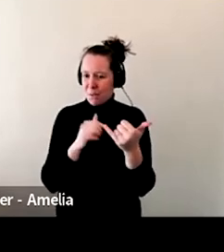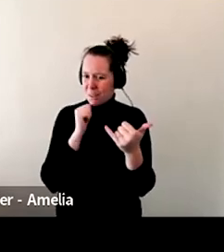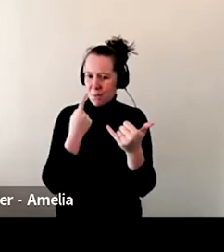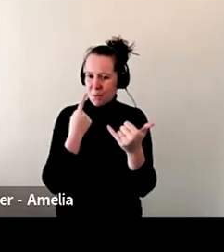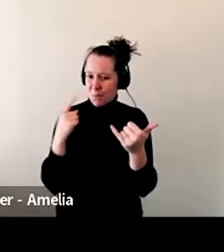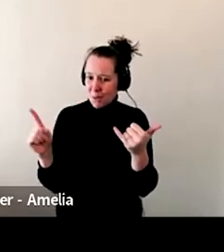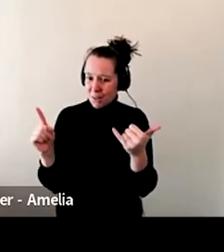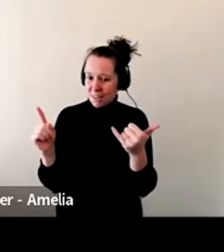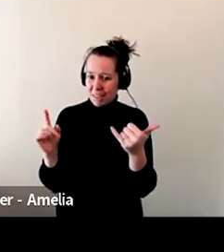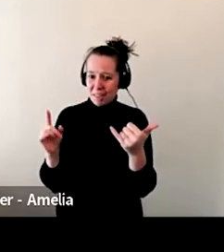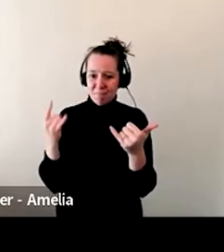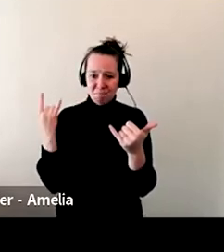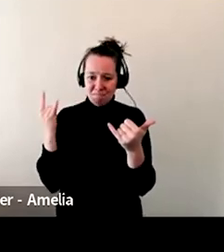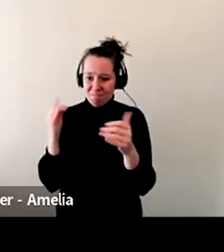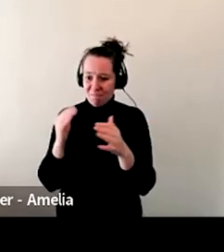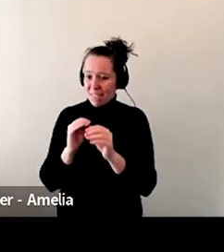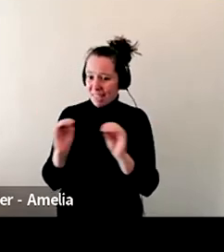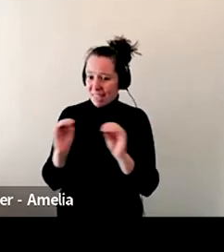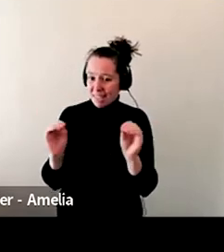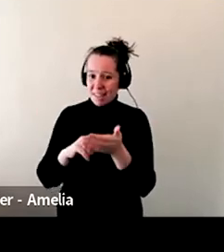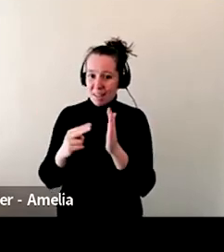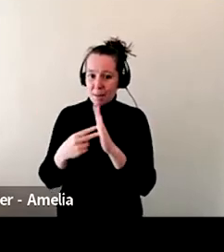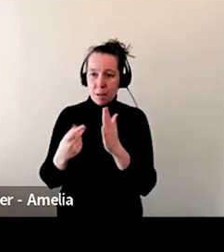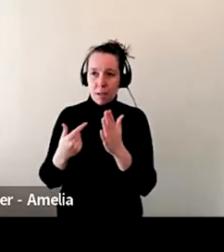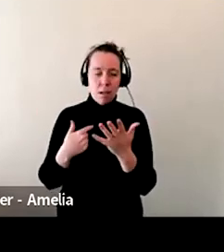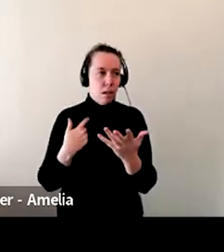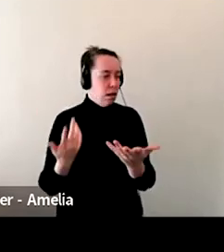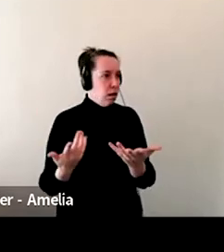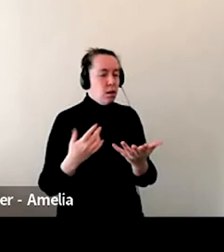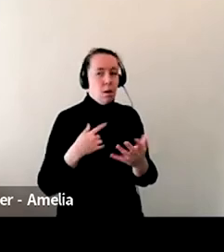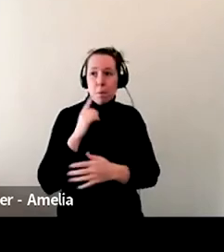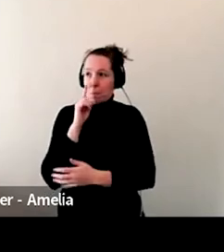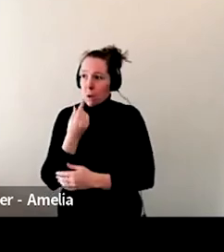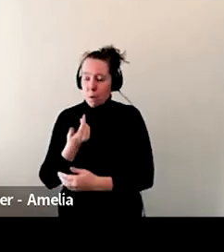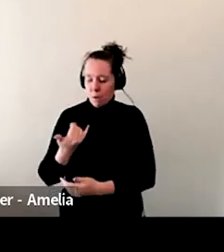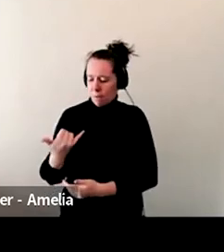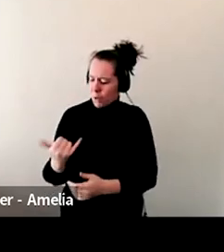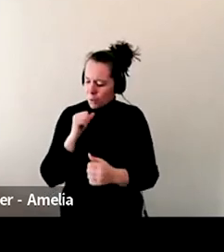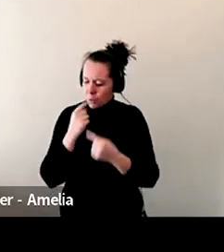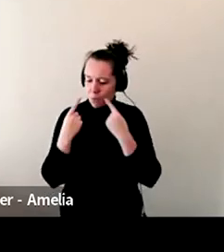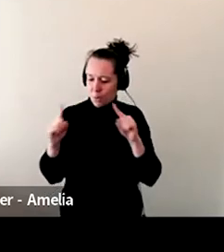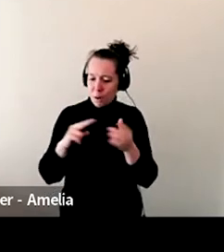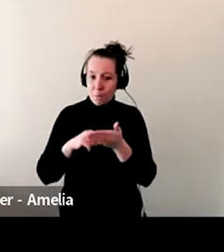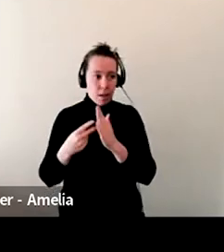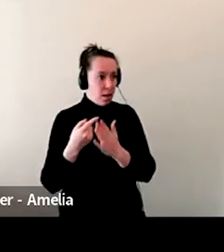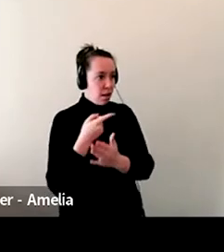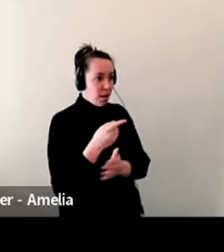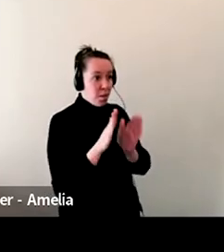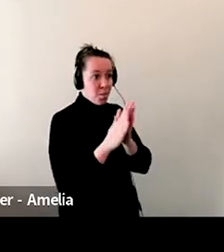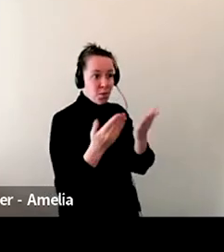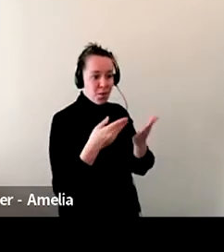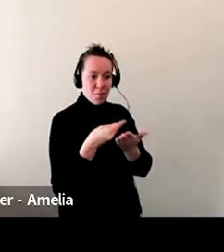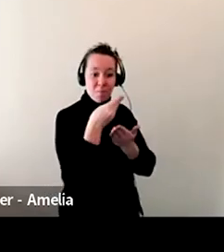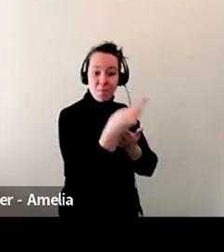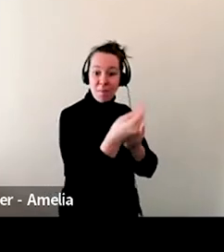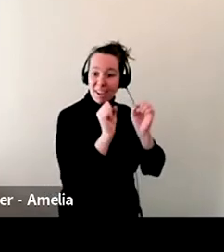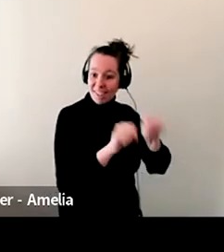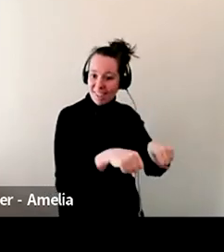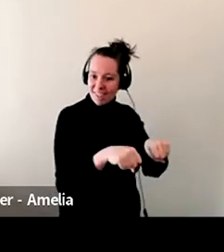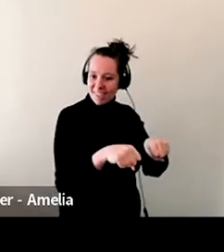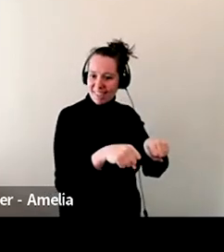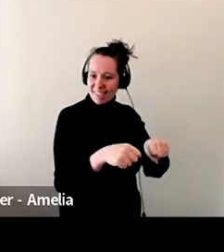there and Hey, look, a bookmobile. I need a book. I'm camping. So, um, that's, that's my hope is to kind of